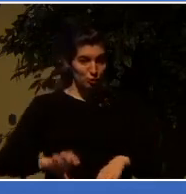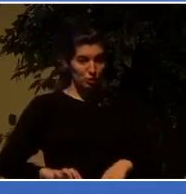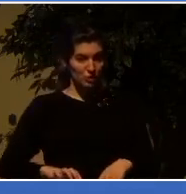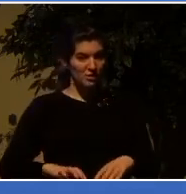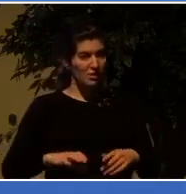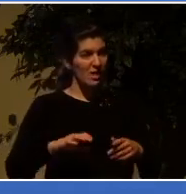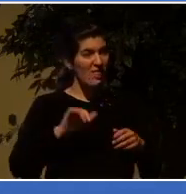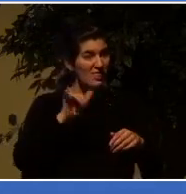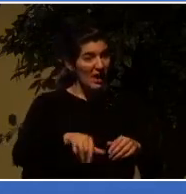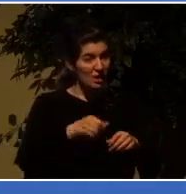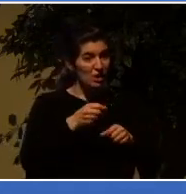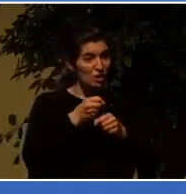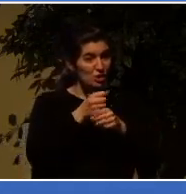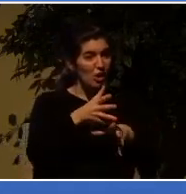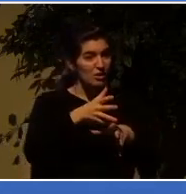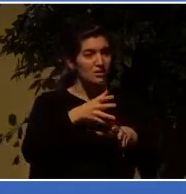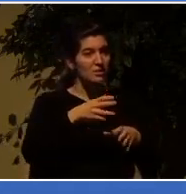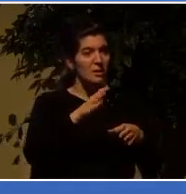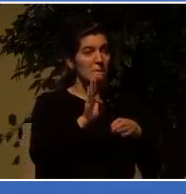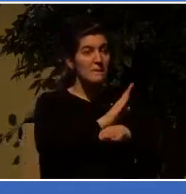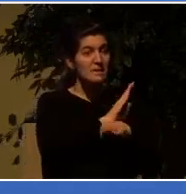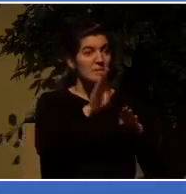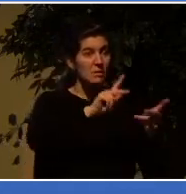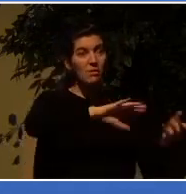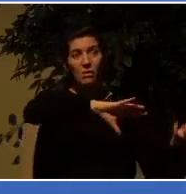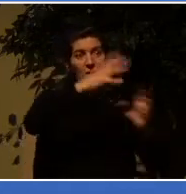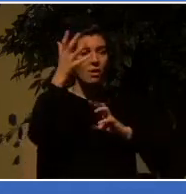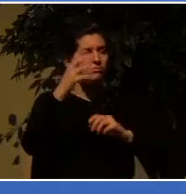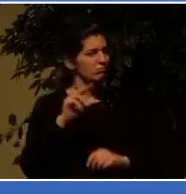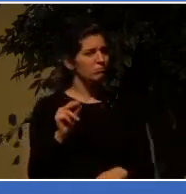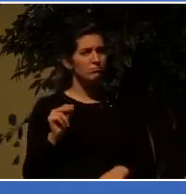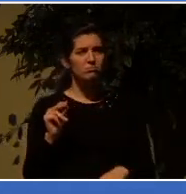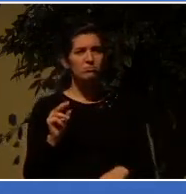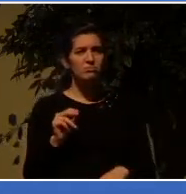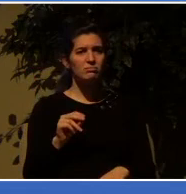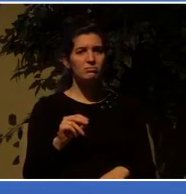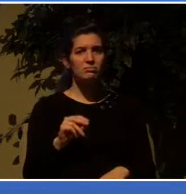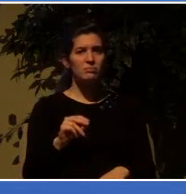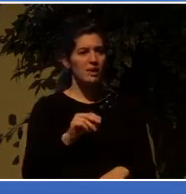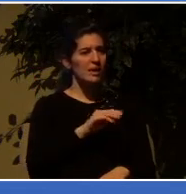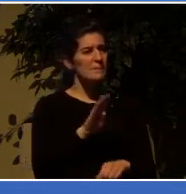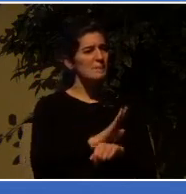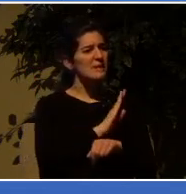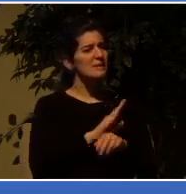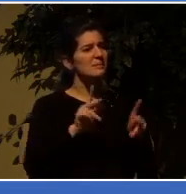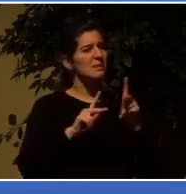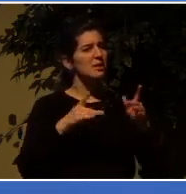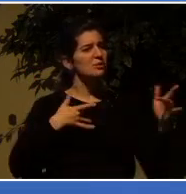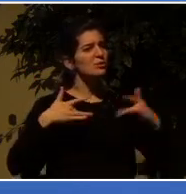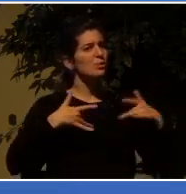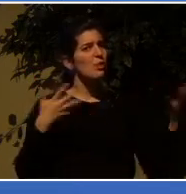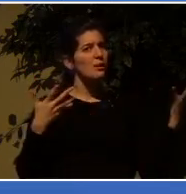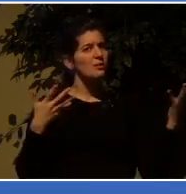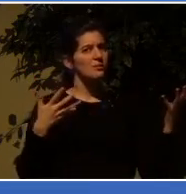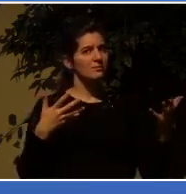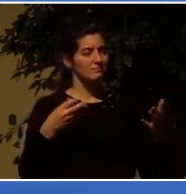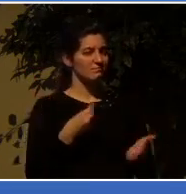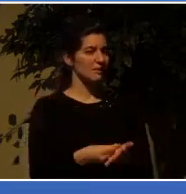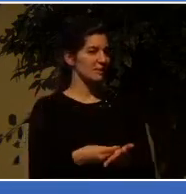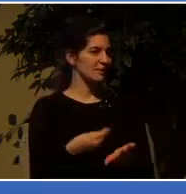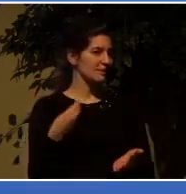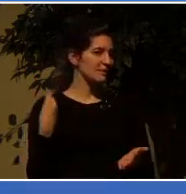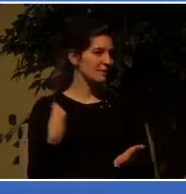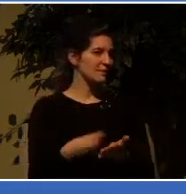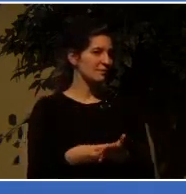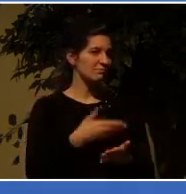fit, was it? What was their concern? It's money! We're losing business,